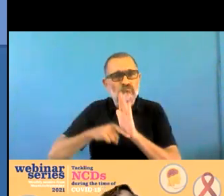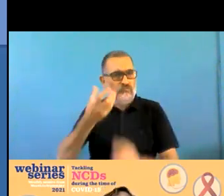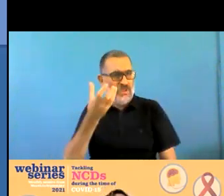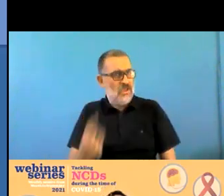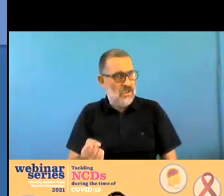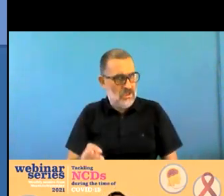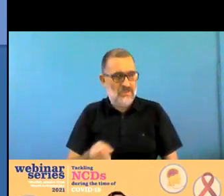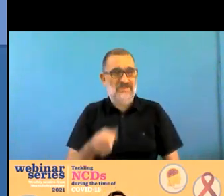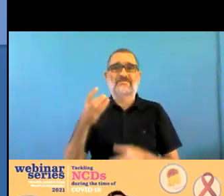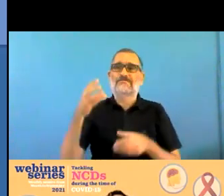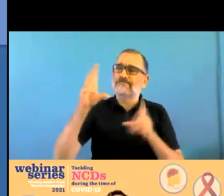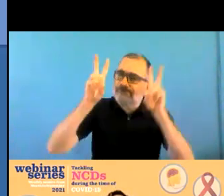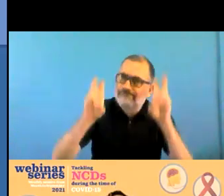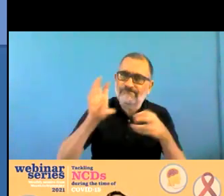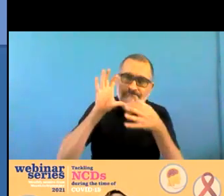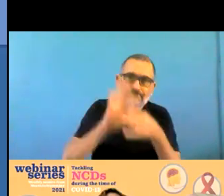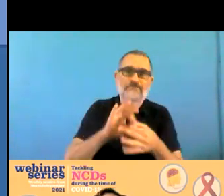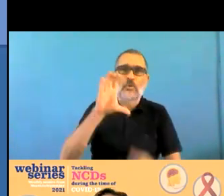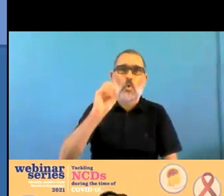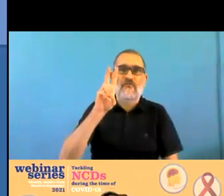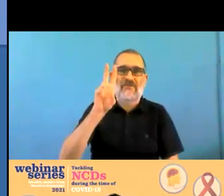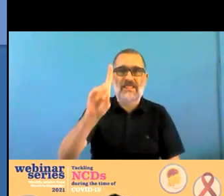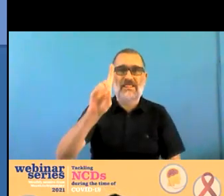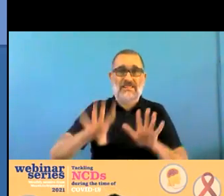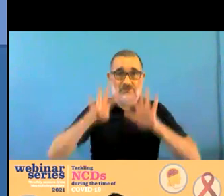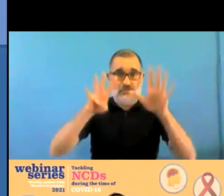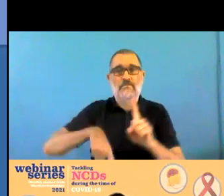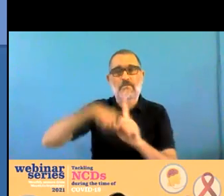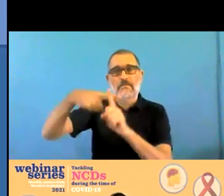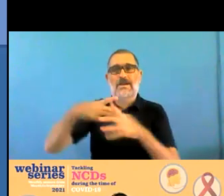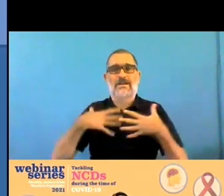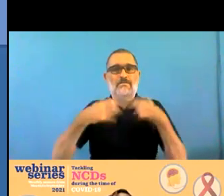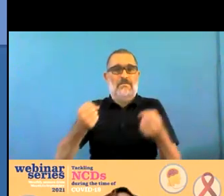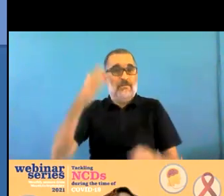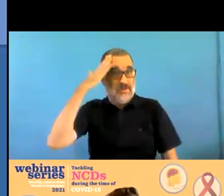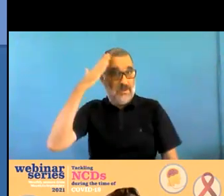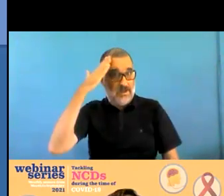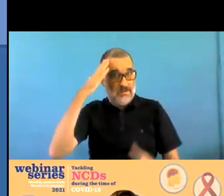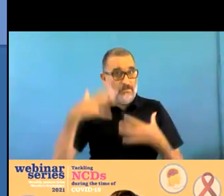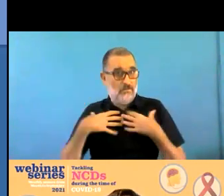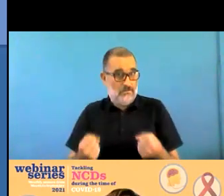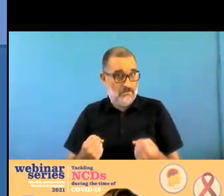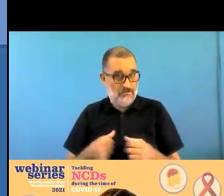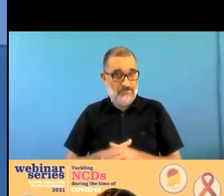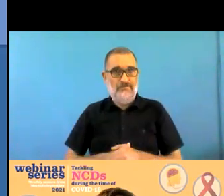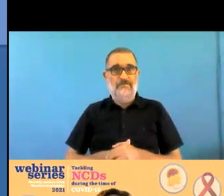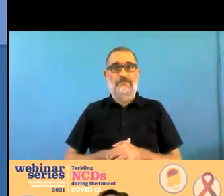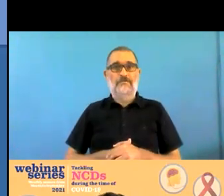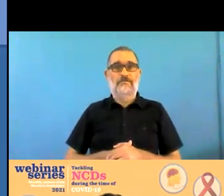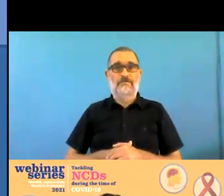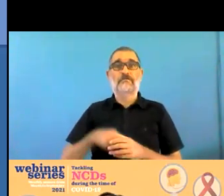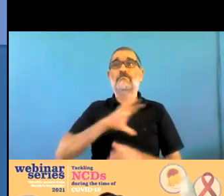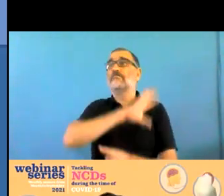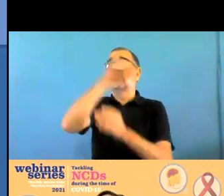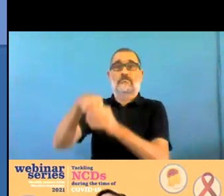that the u.n secretary general put out and so the it's a target audience isn't just